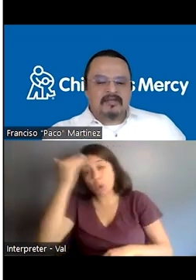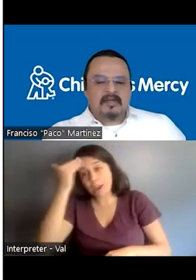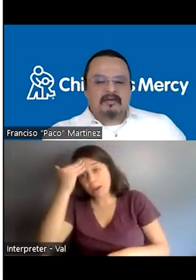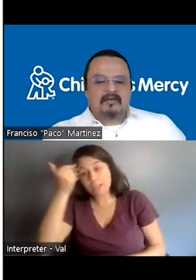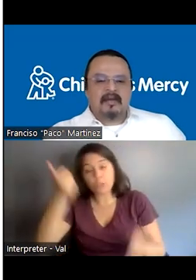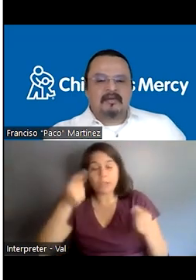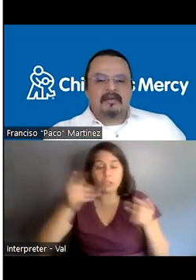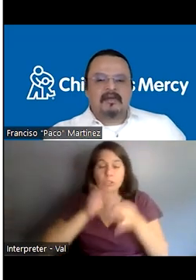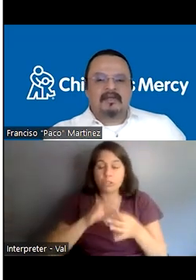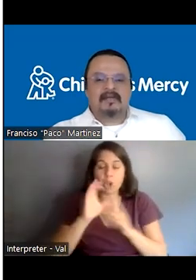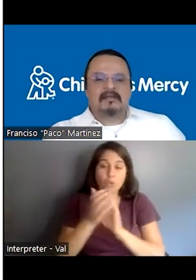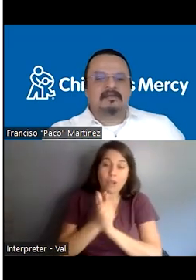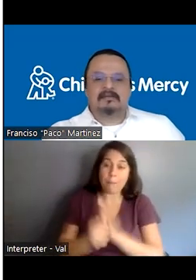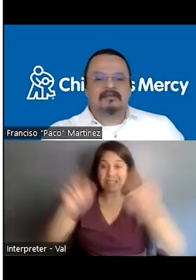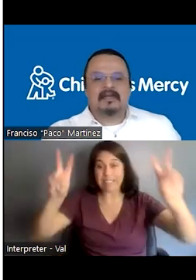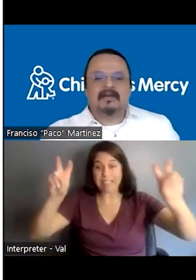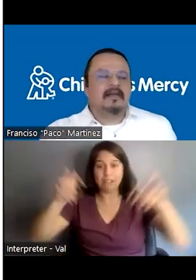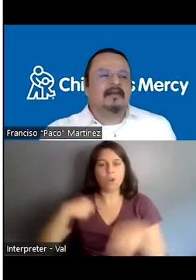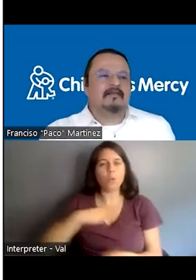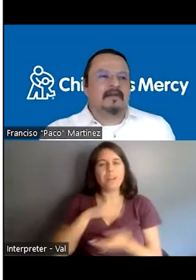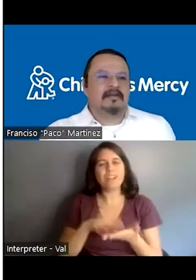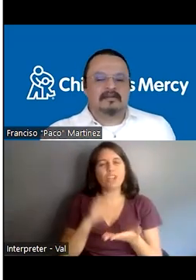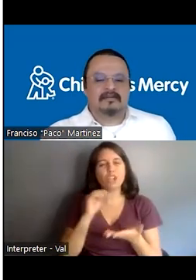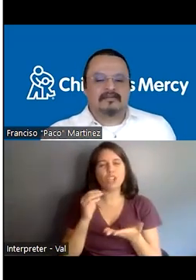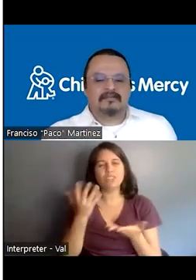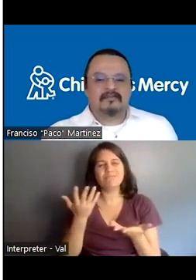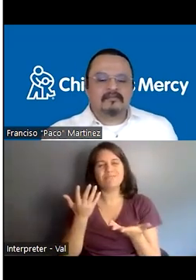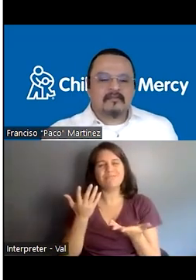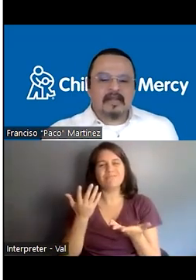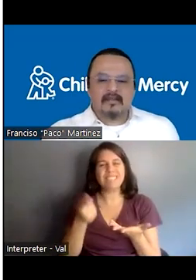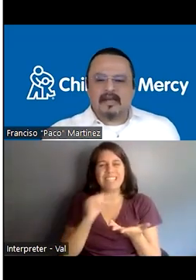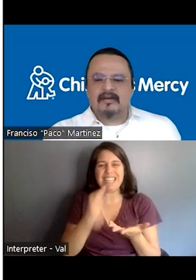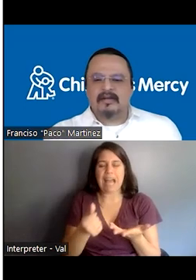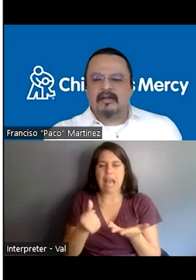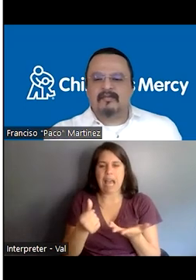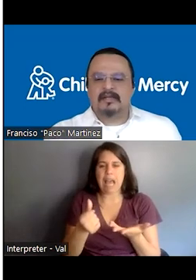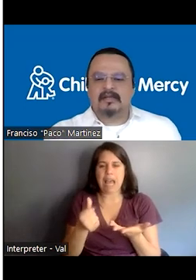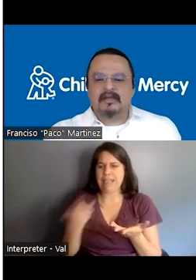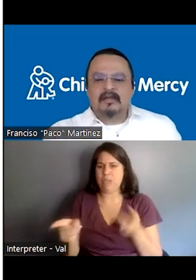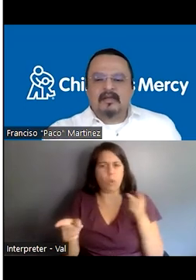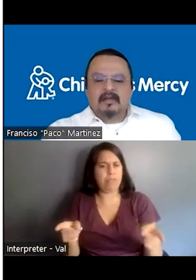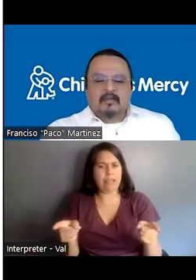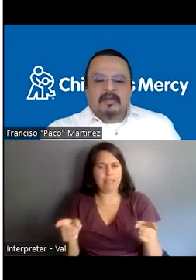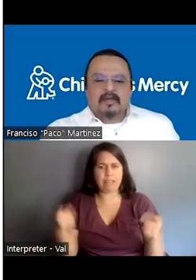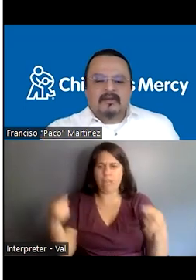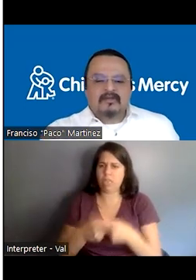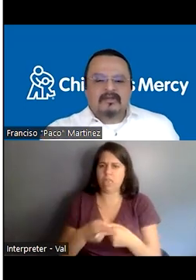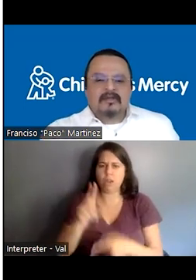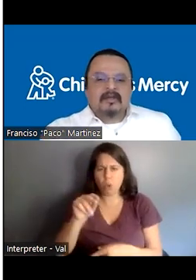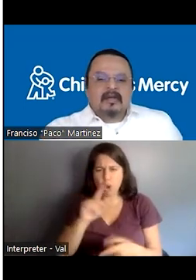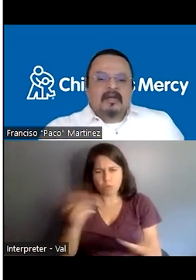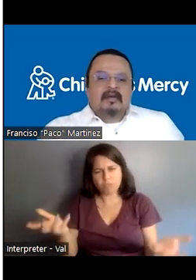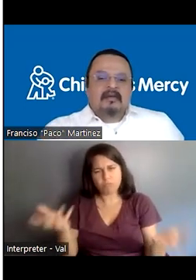for us, like what we have learned is that they are not in conflict. They are not in conflict because